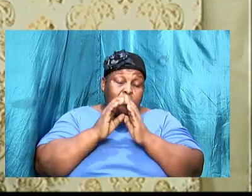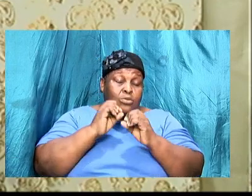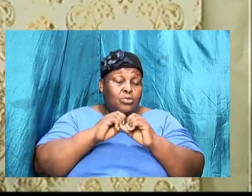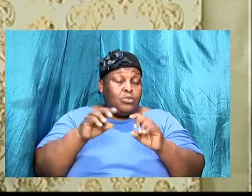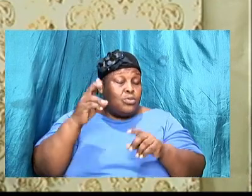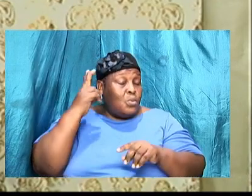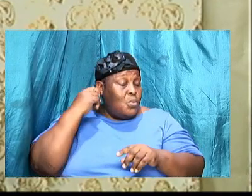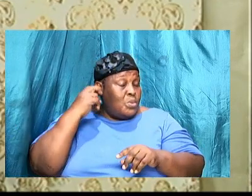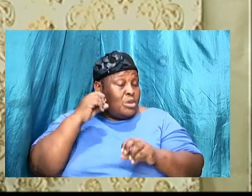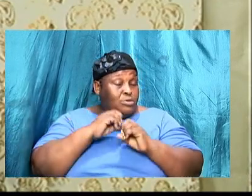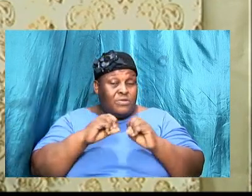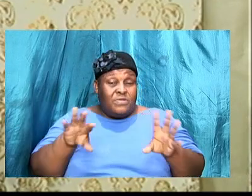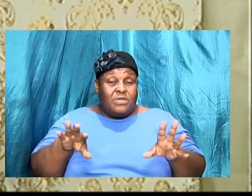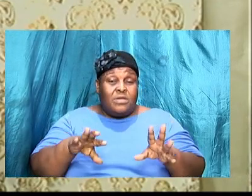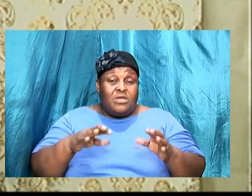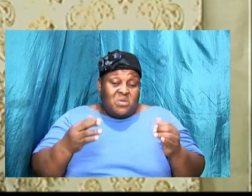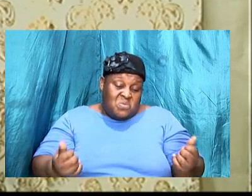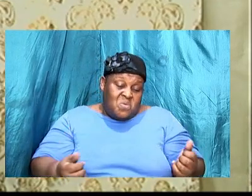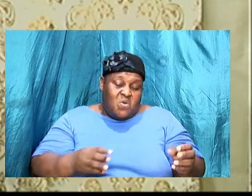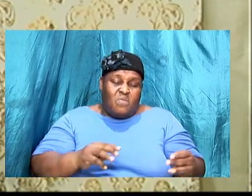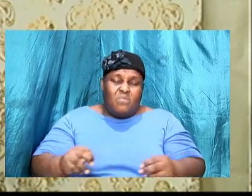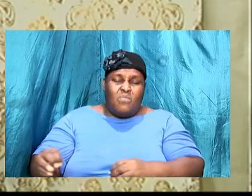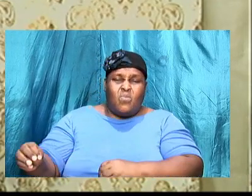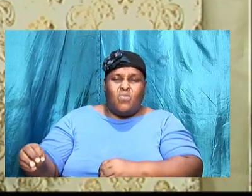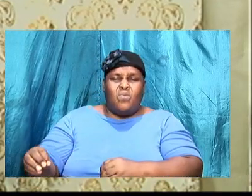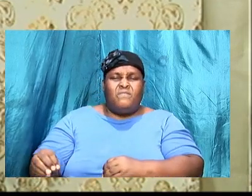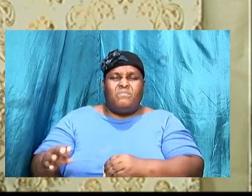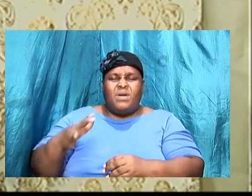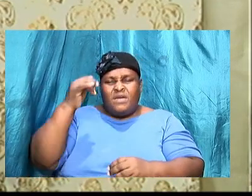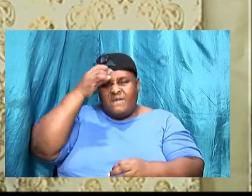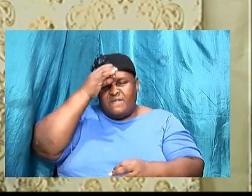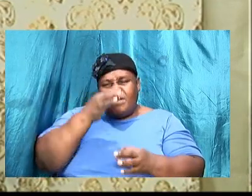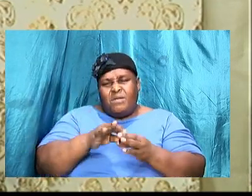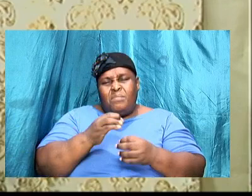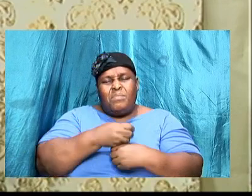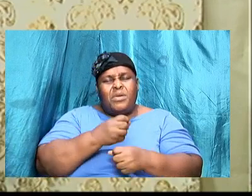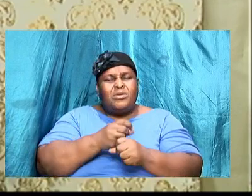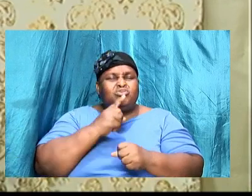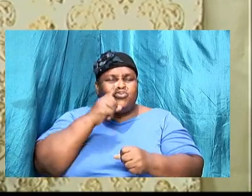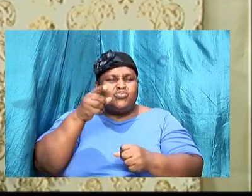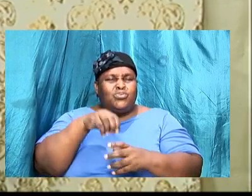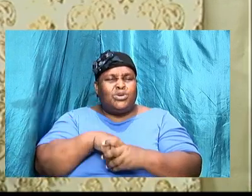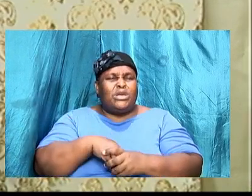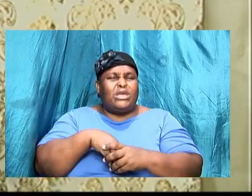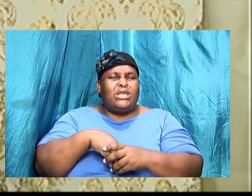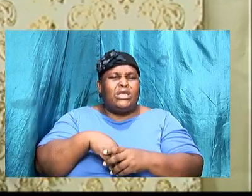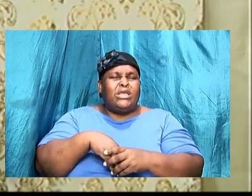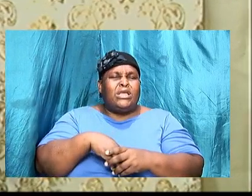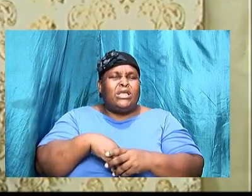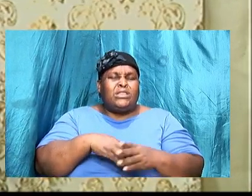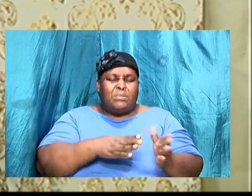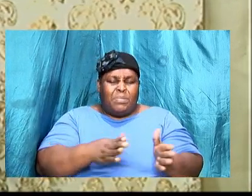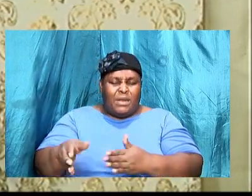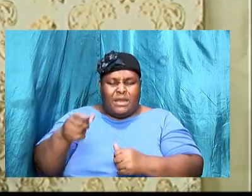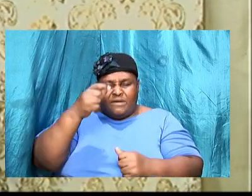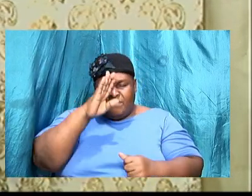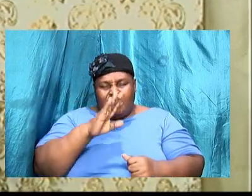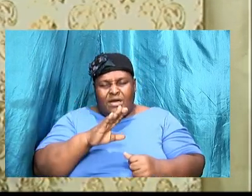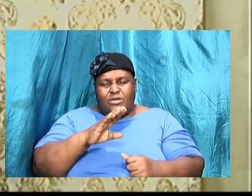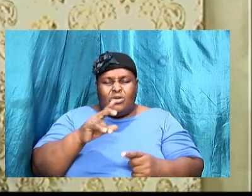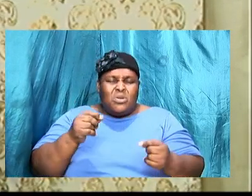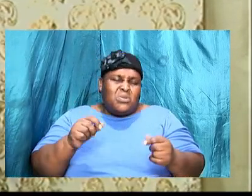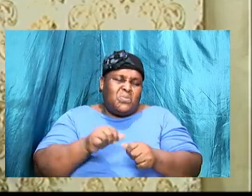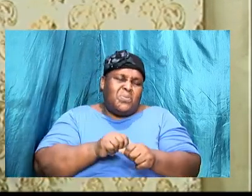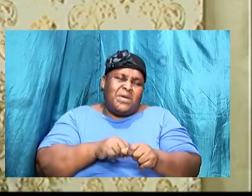but you're moving by faith and you want to make sure that you're in the will of God you do everything within your power if it's